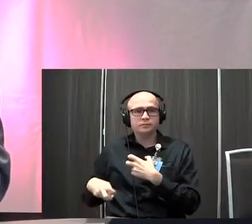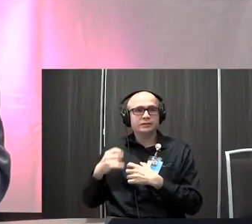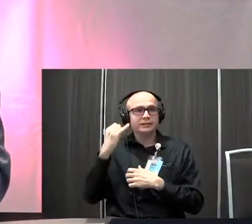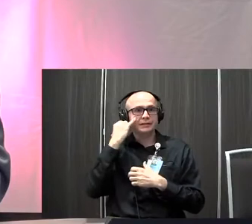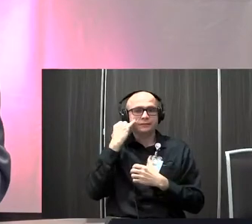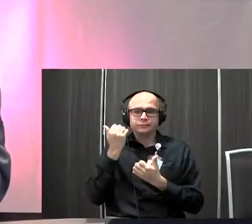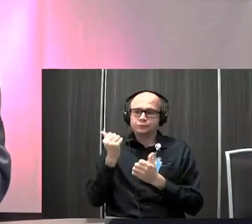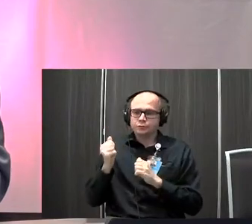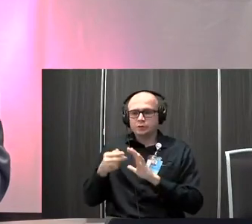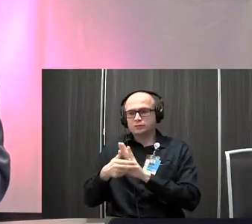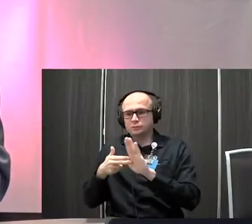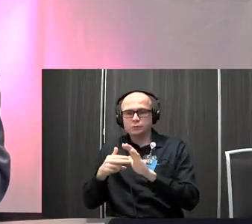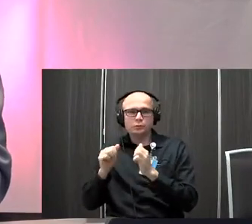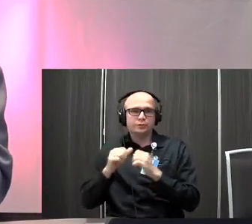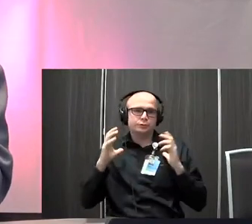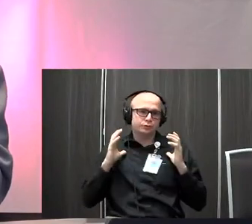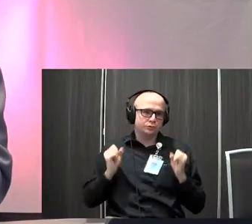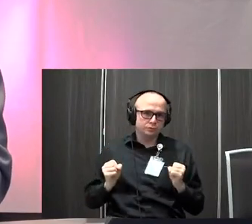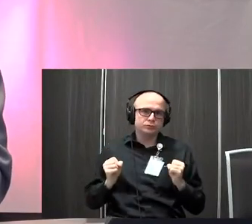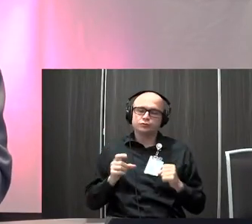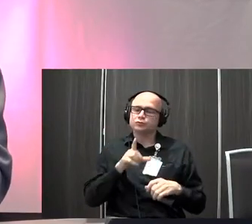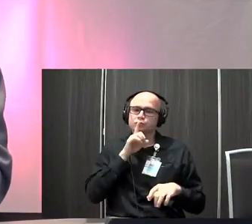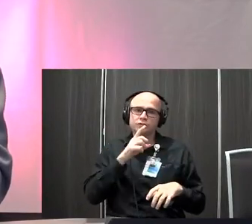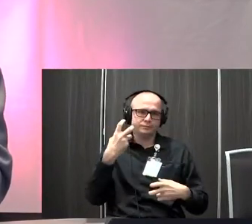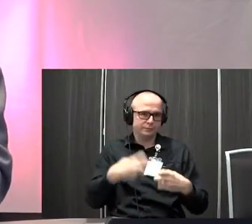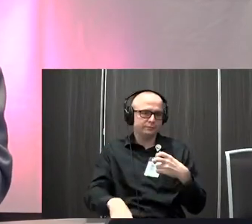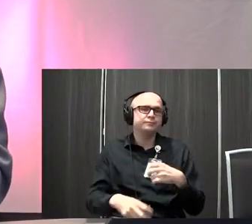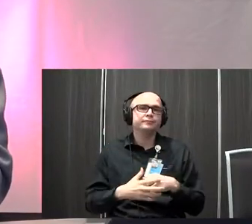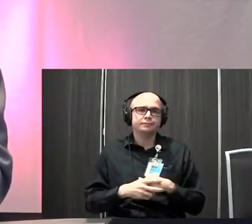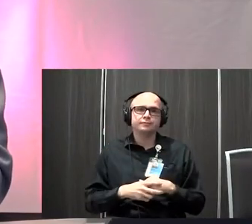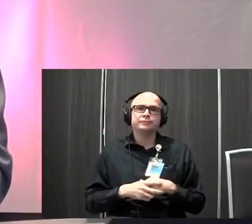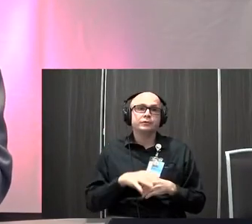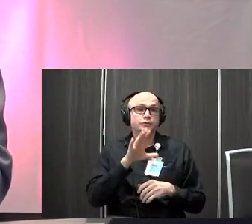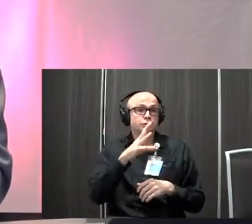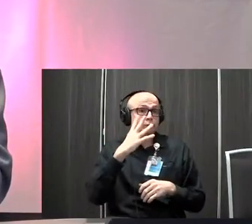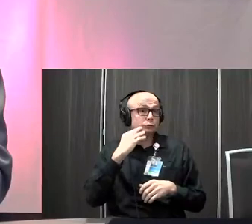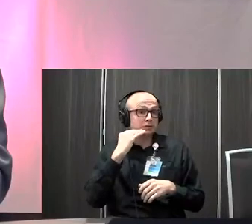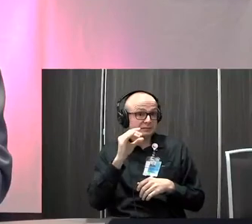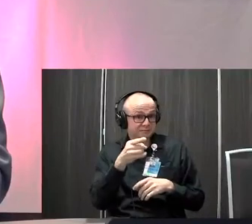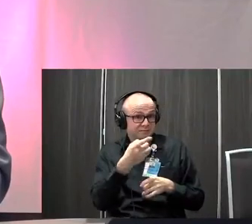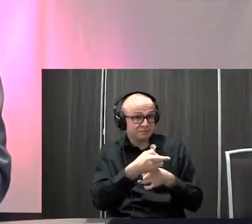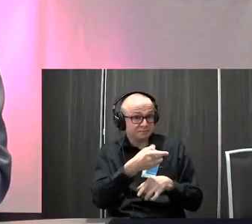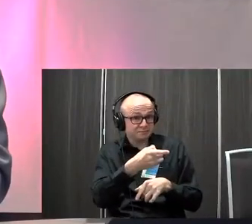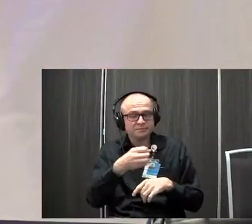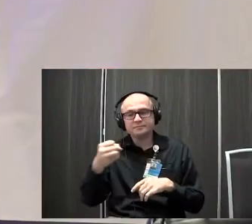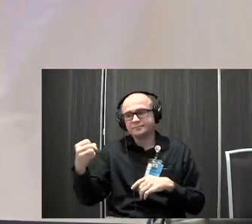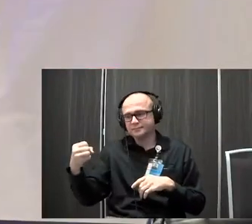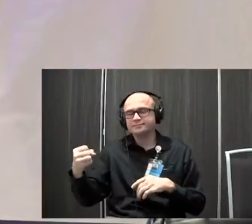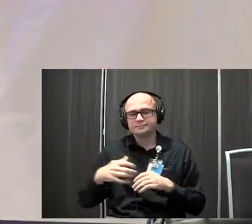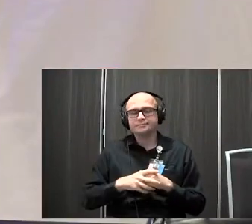of that, having a diagnosis of charge syndrome, it's also really difficult. So what's been your experience that way? Yes.